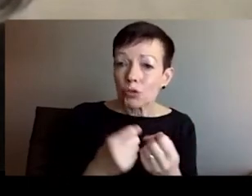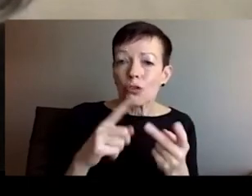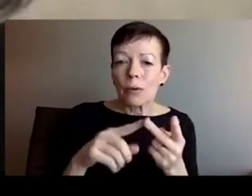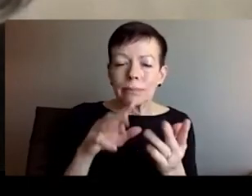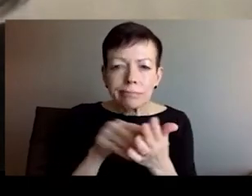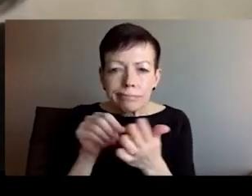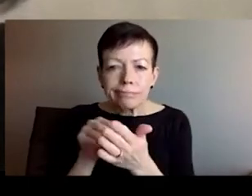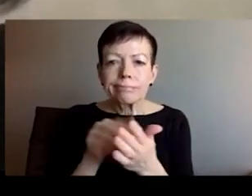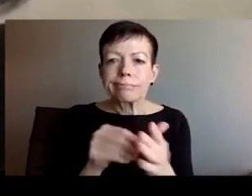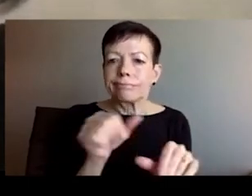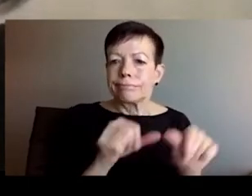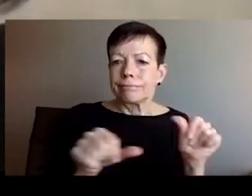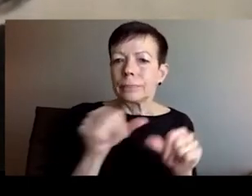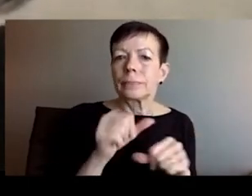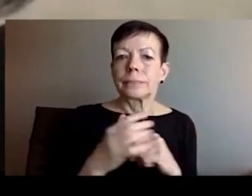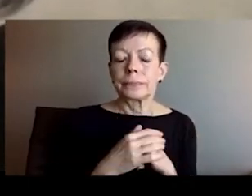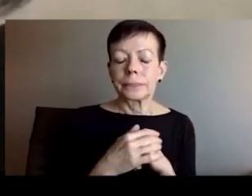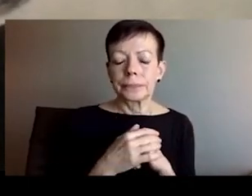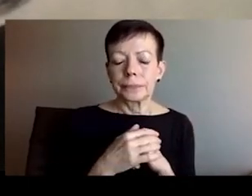the audience.